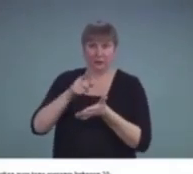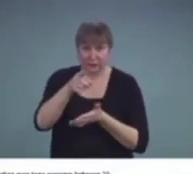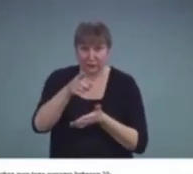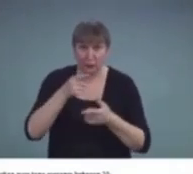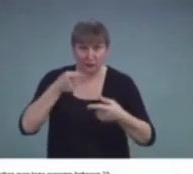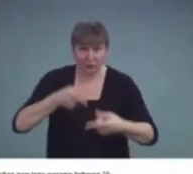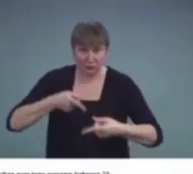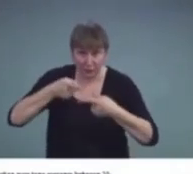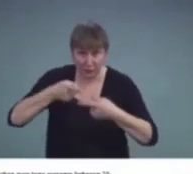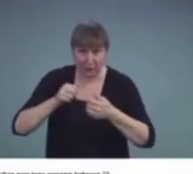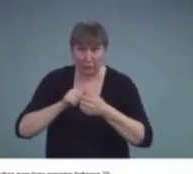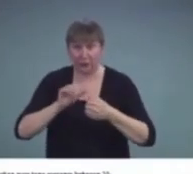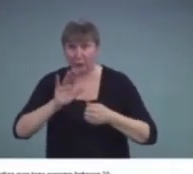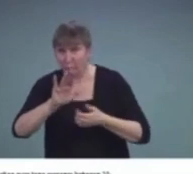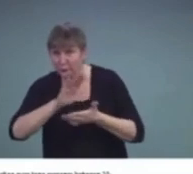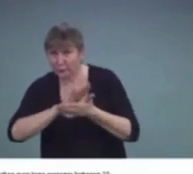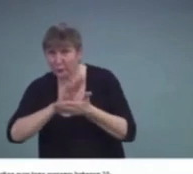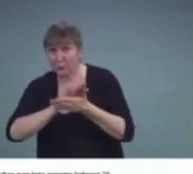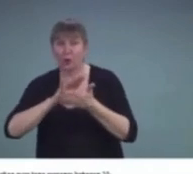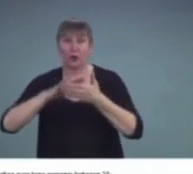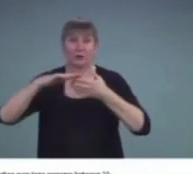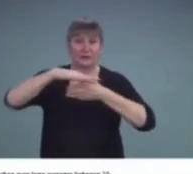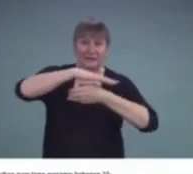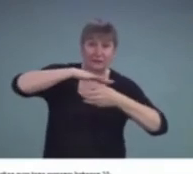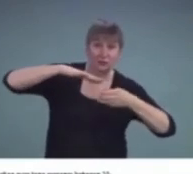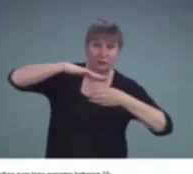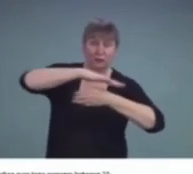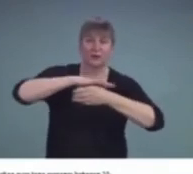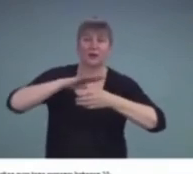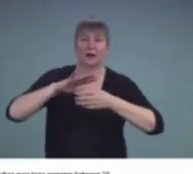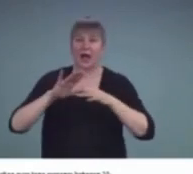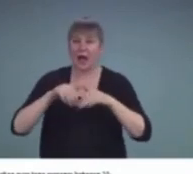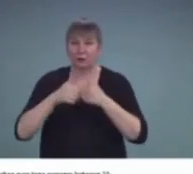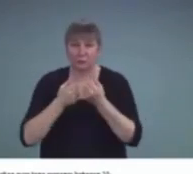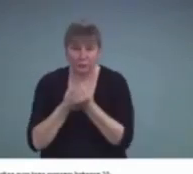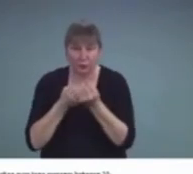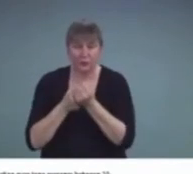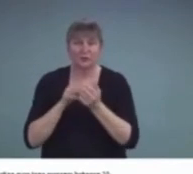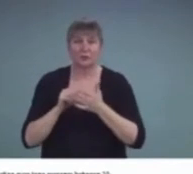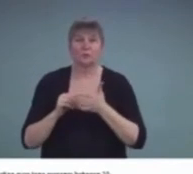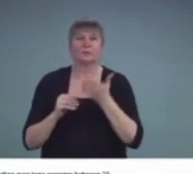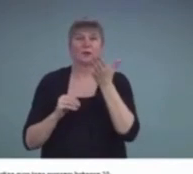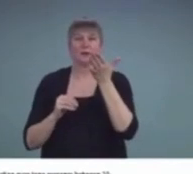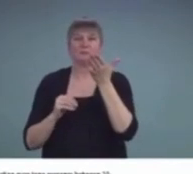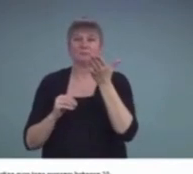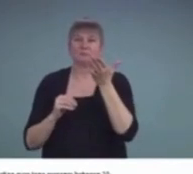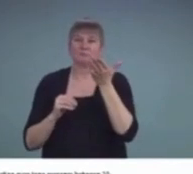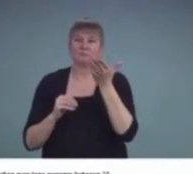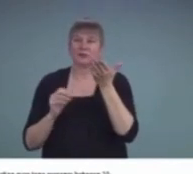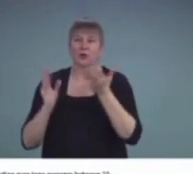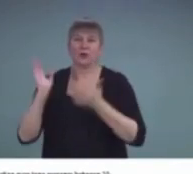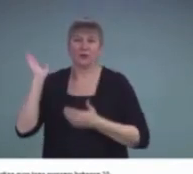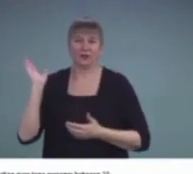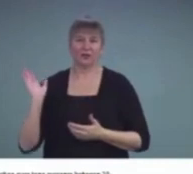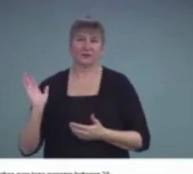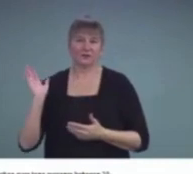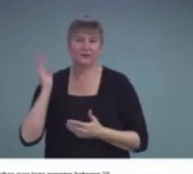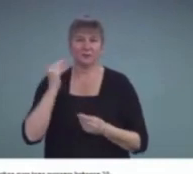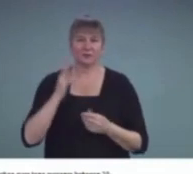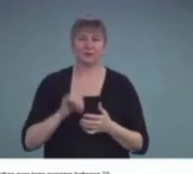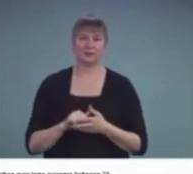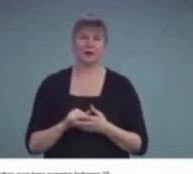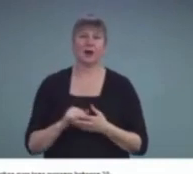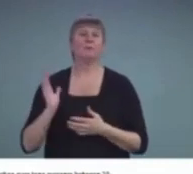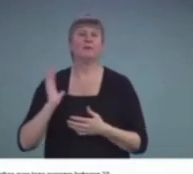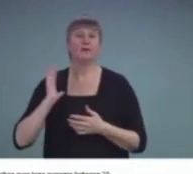district level about supporting these students, these more what we used to call minimal hearing